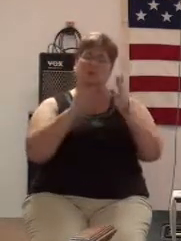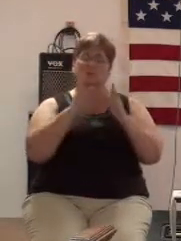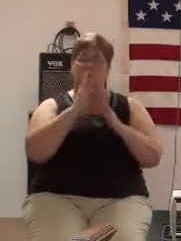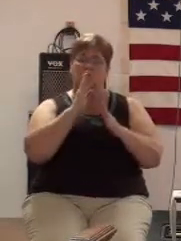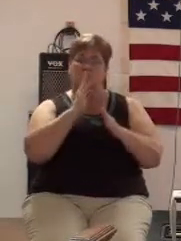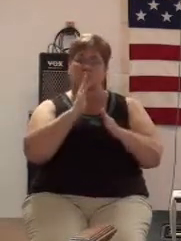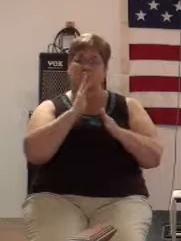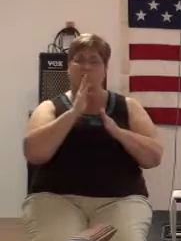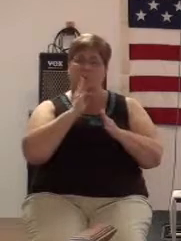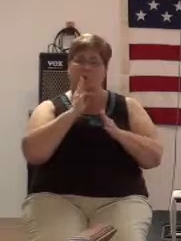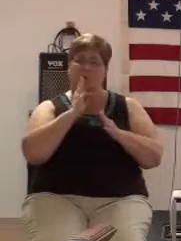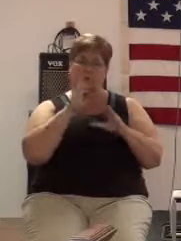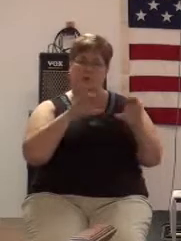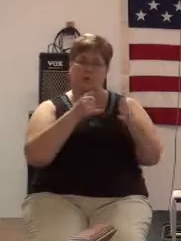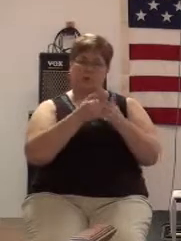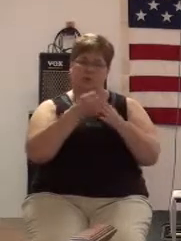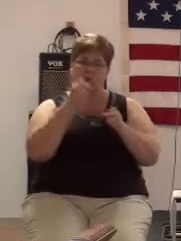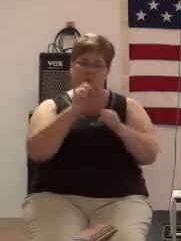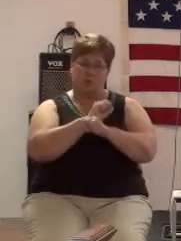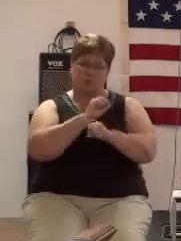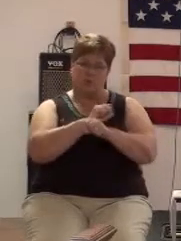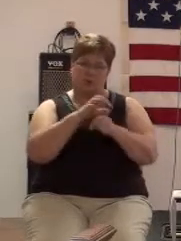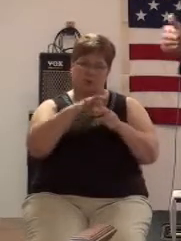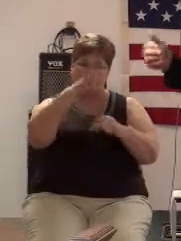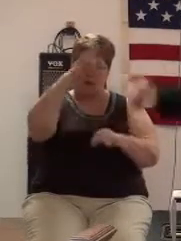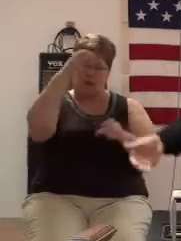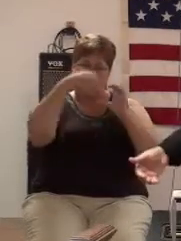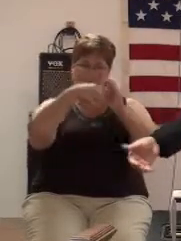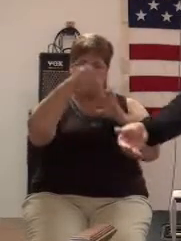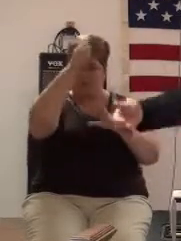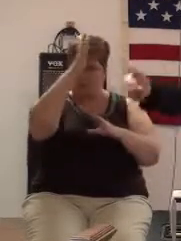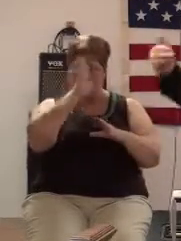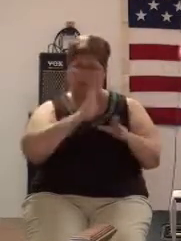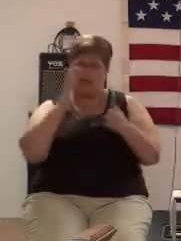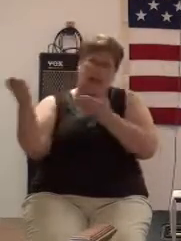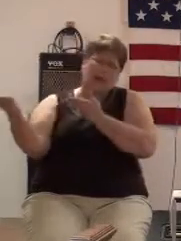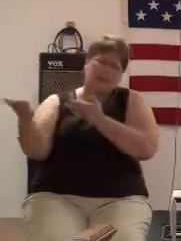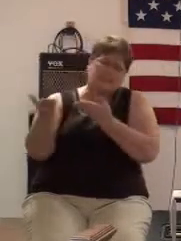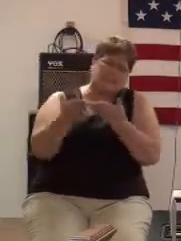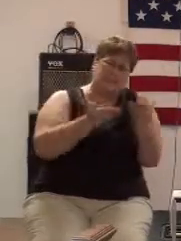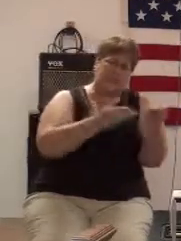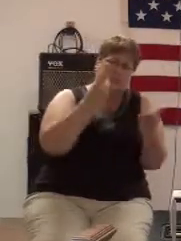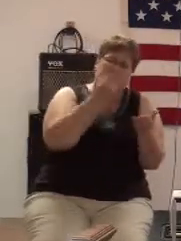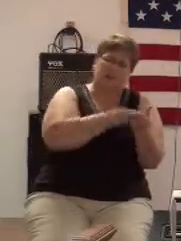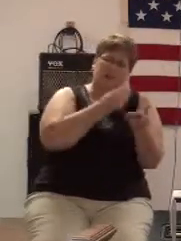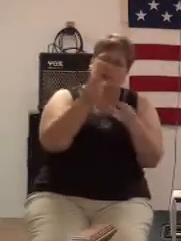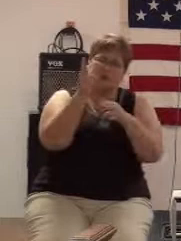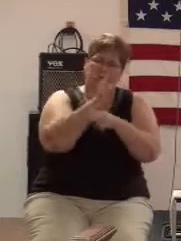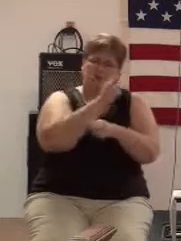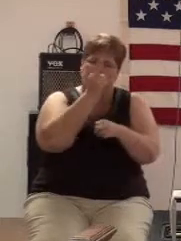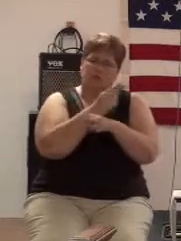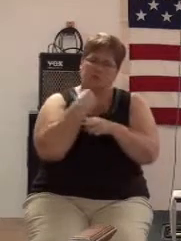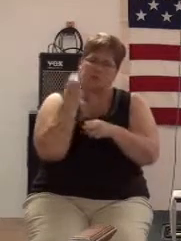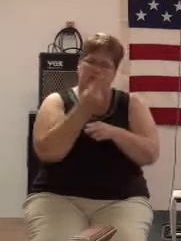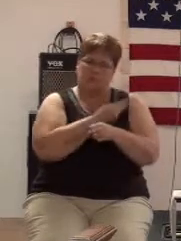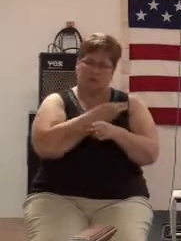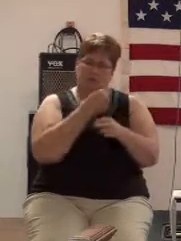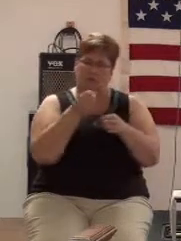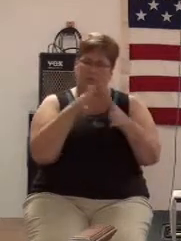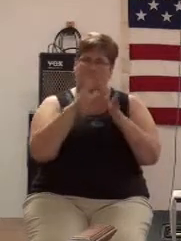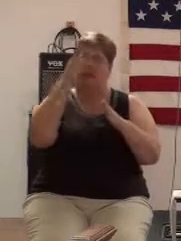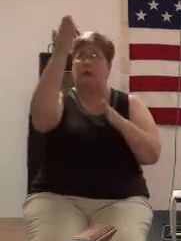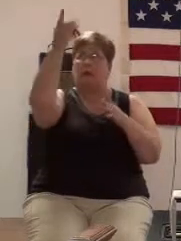us, let the water, let the Spirit of God take us and use us and the way He wants to,